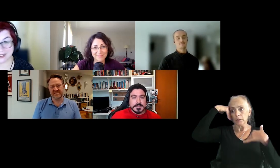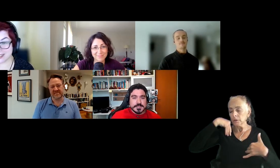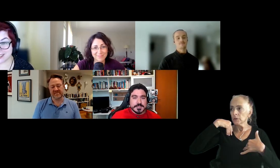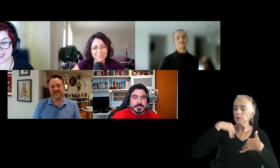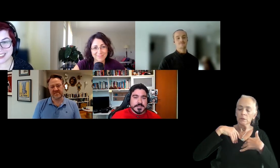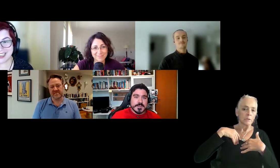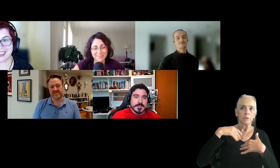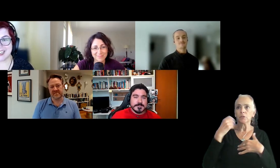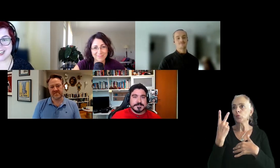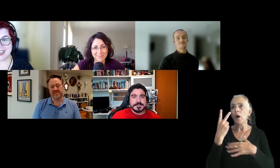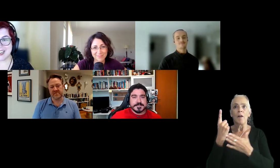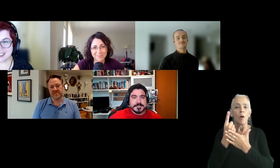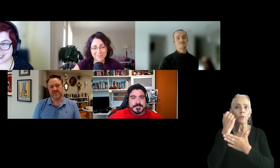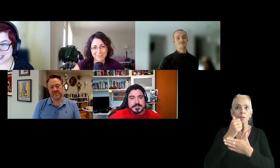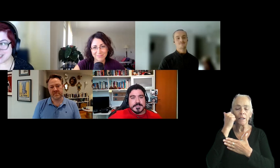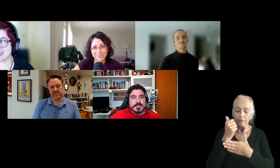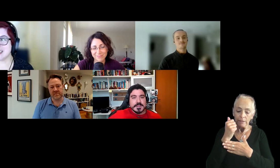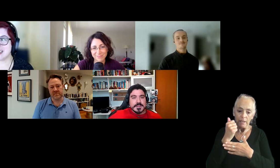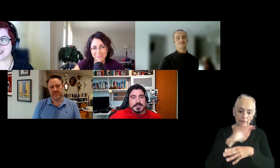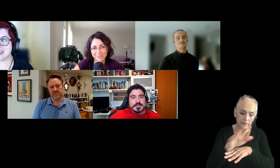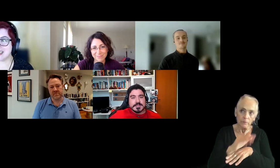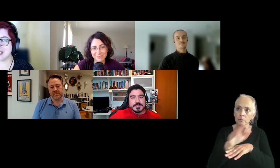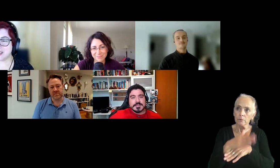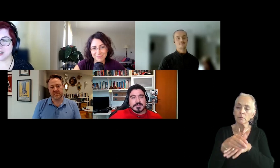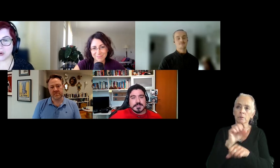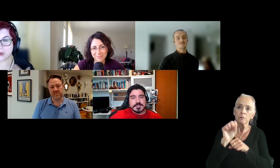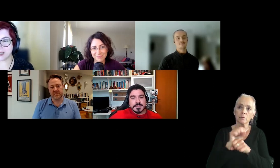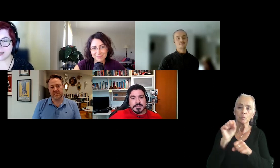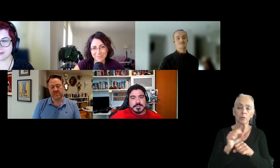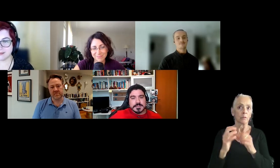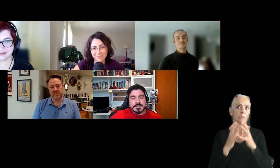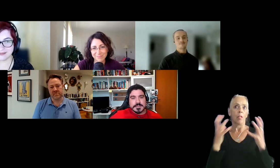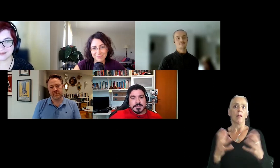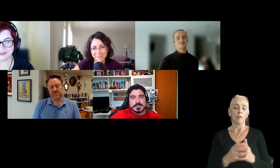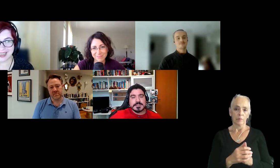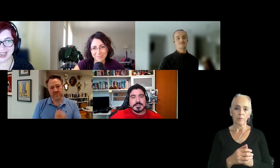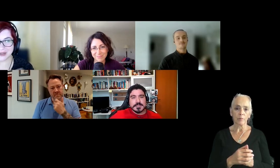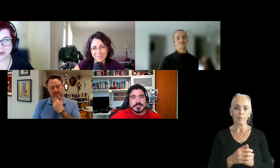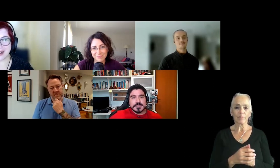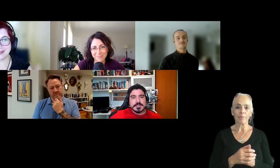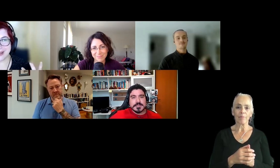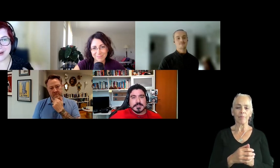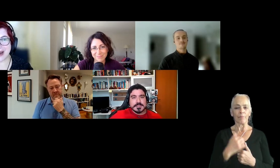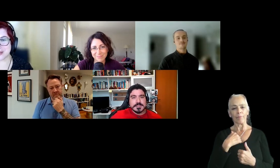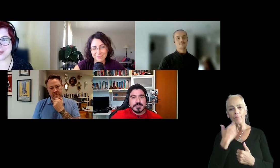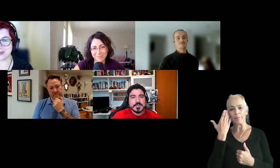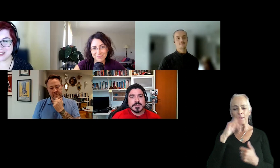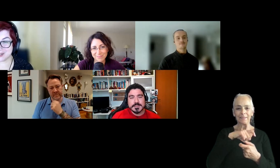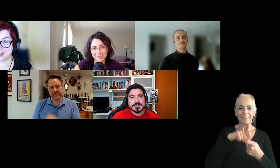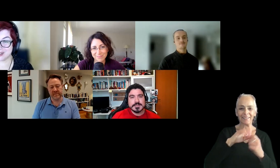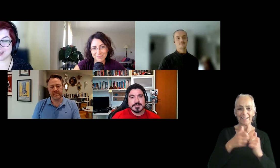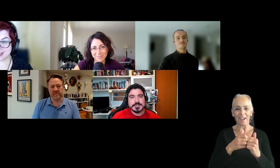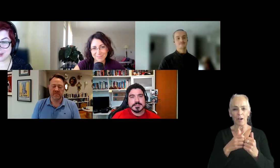It's like 12 hours a day. Uh, it is a lot. Uh, and I don't quite, I don't quite know how to